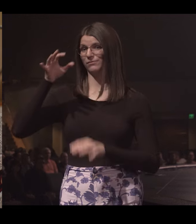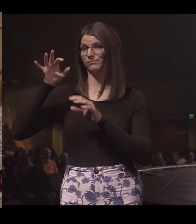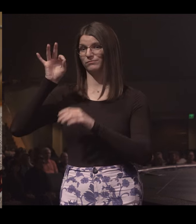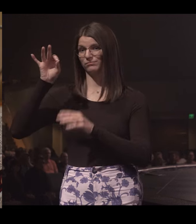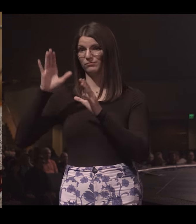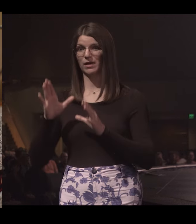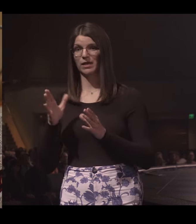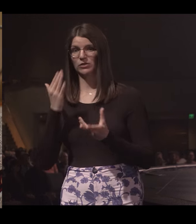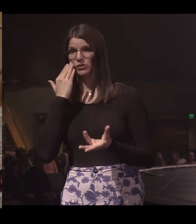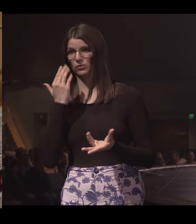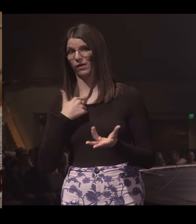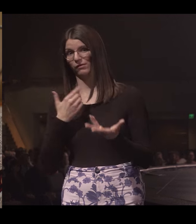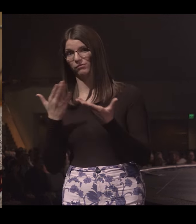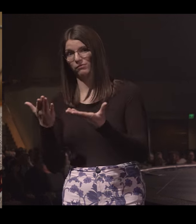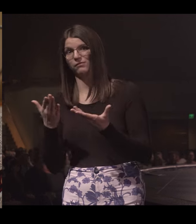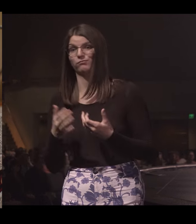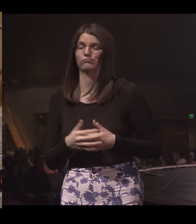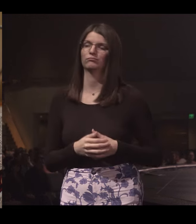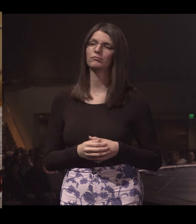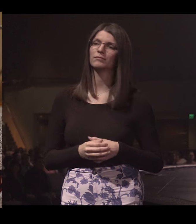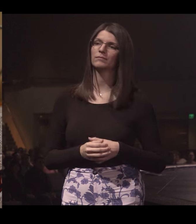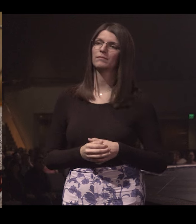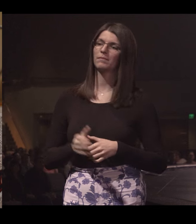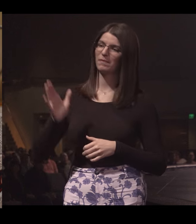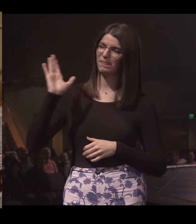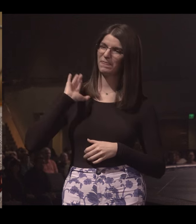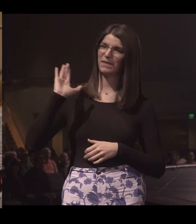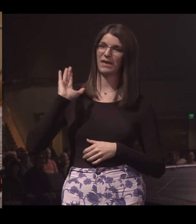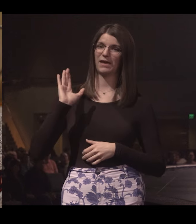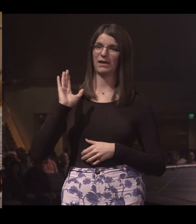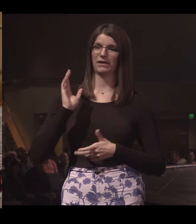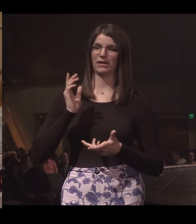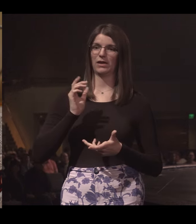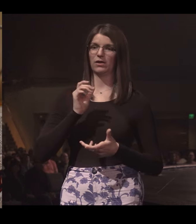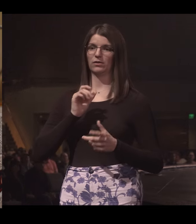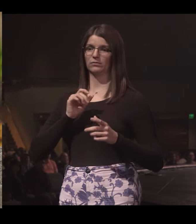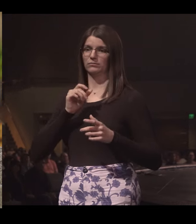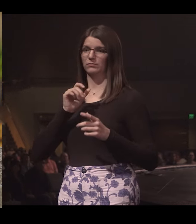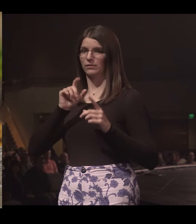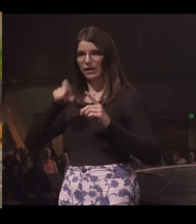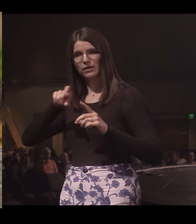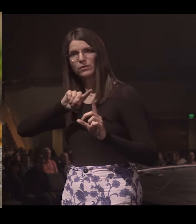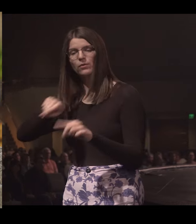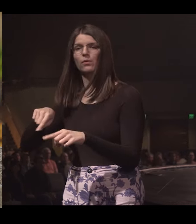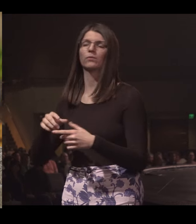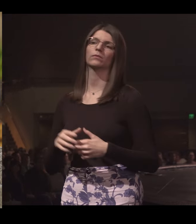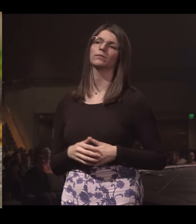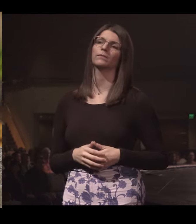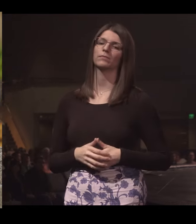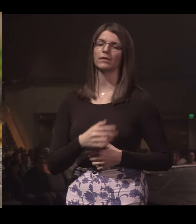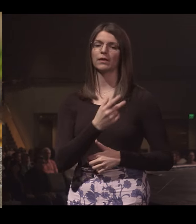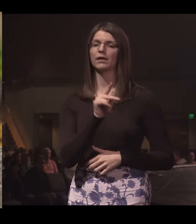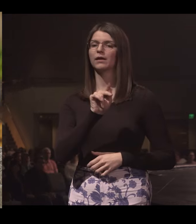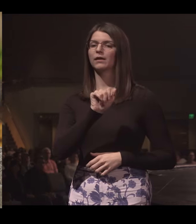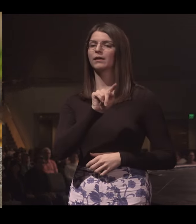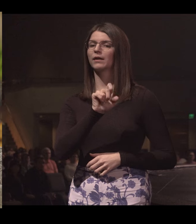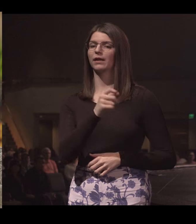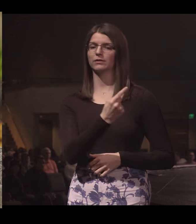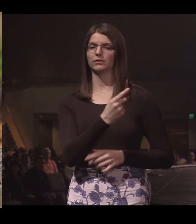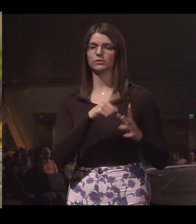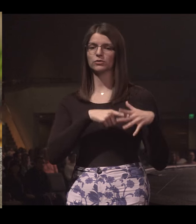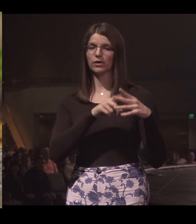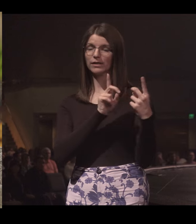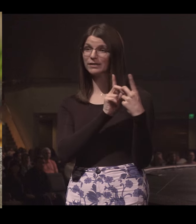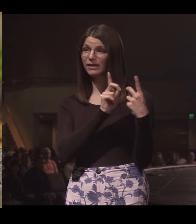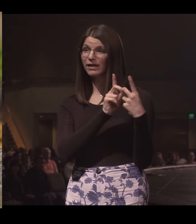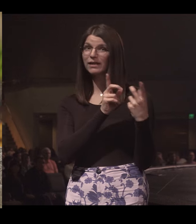a minister, so you know I was at church, and back row was not an option. So when Kate and I started dating,